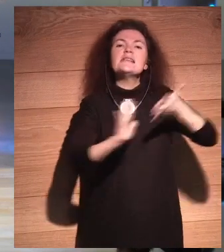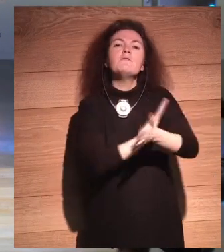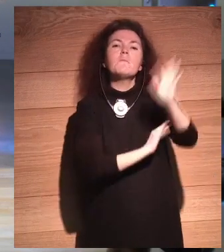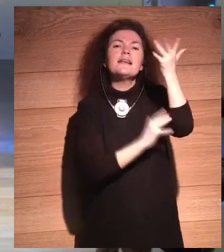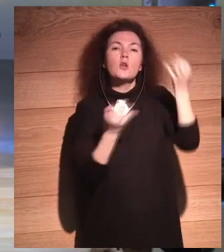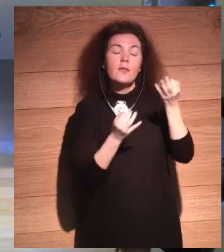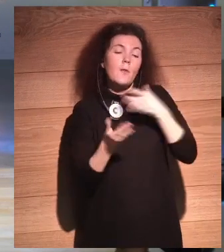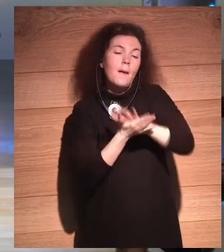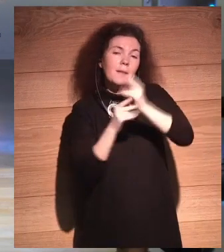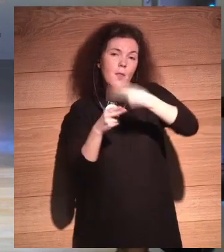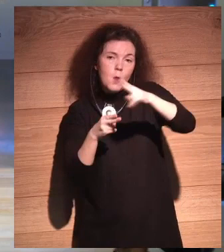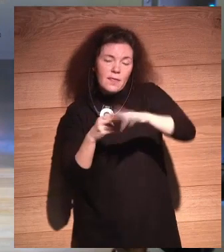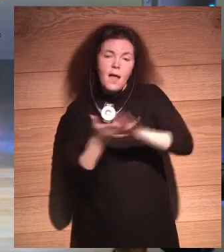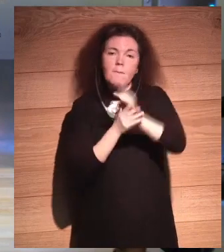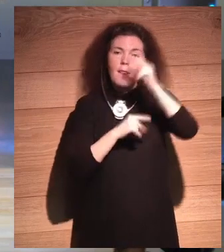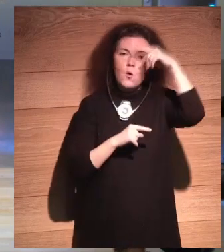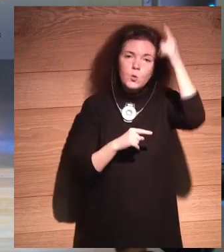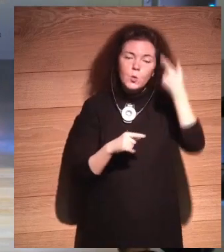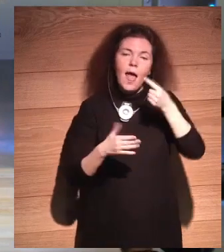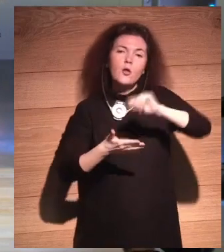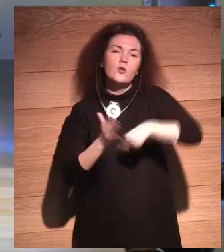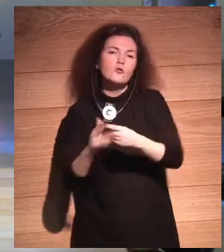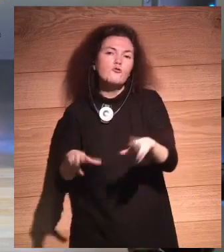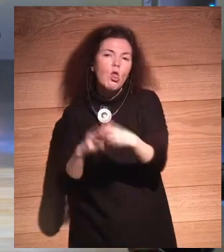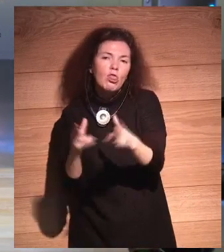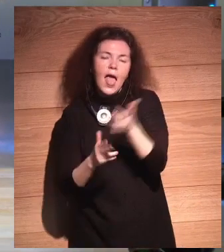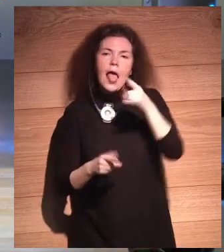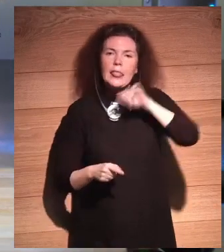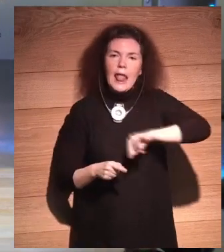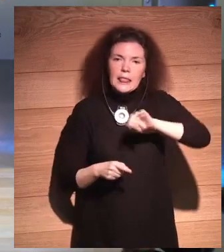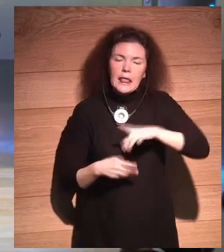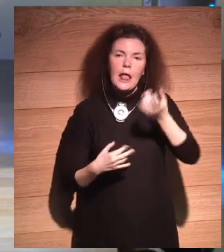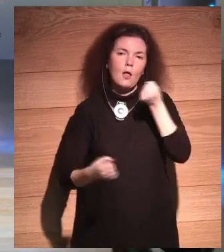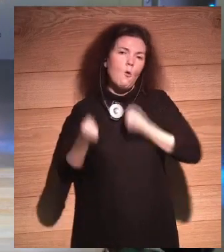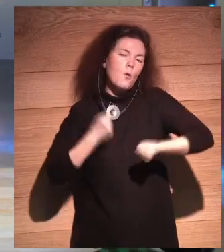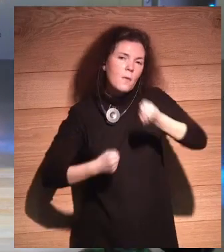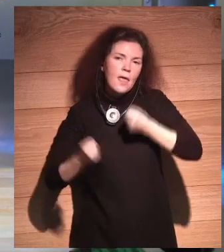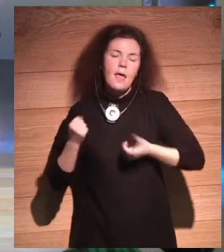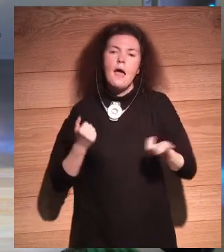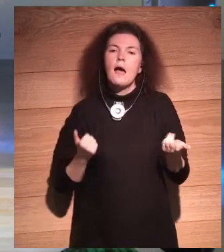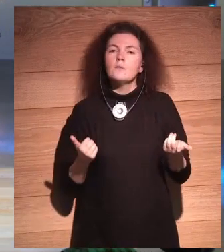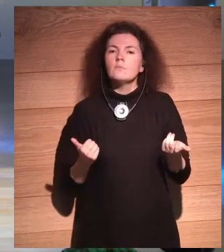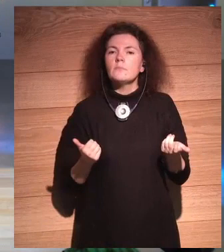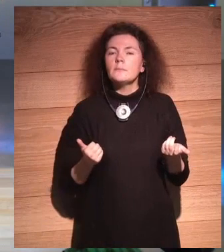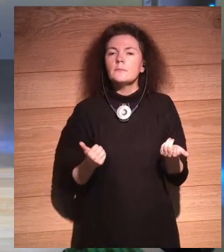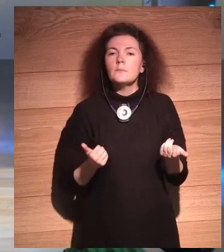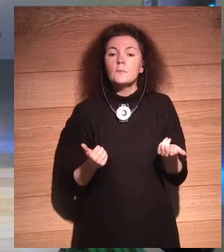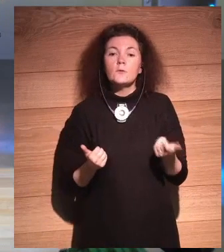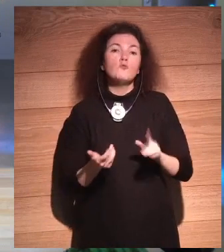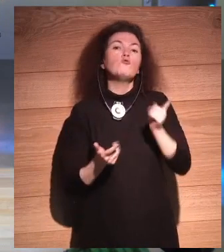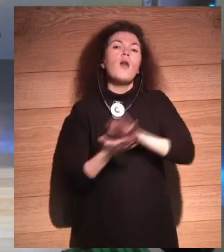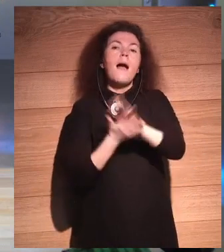culture, social contract, ethics, economies, economics. We're not just talking about money.